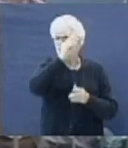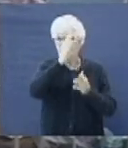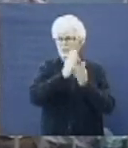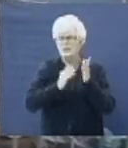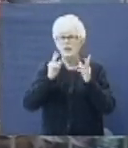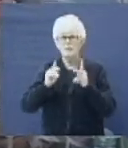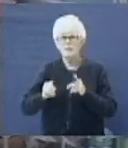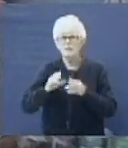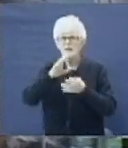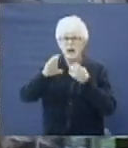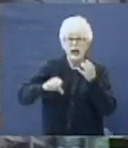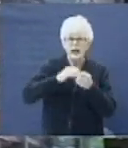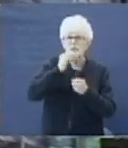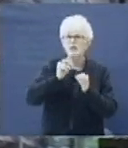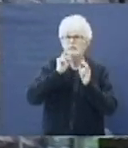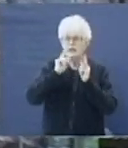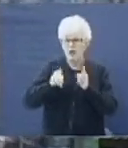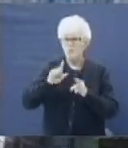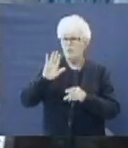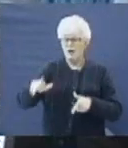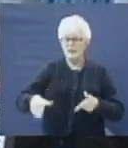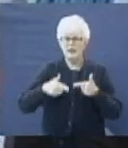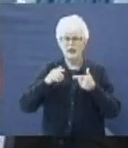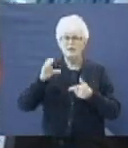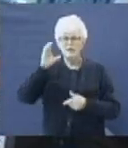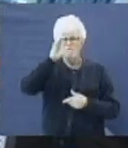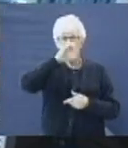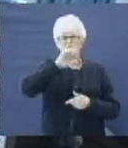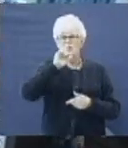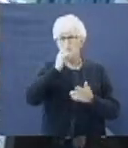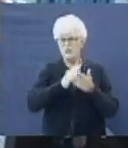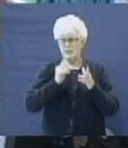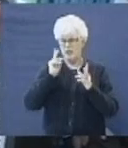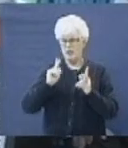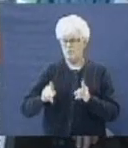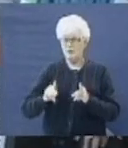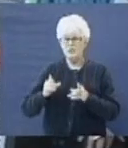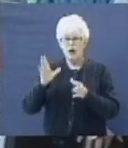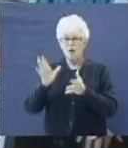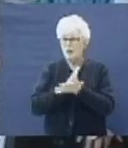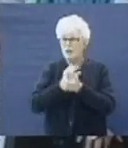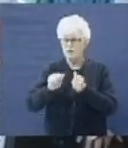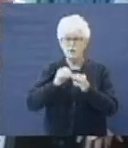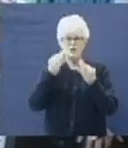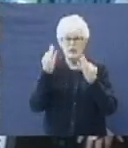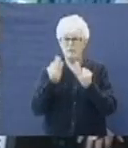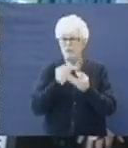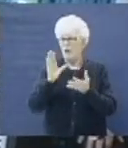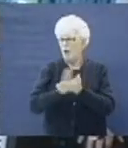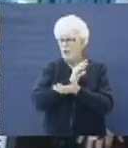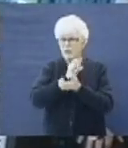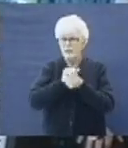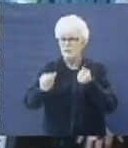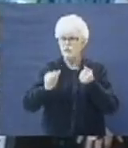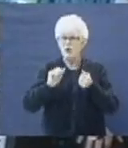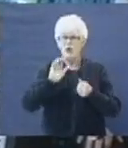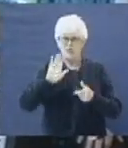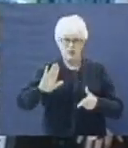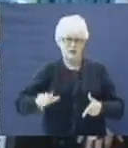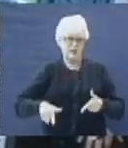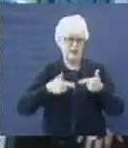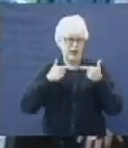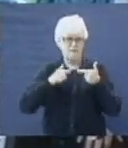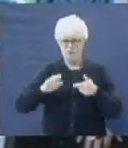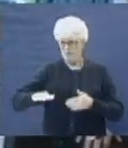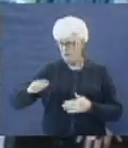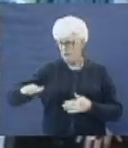I can mess up their life. I've been looking for somebody. I want to destroy their family. I want to destroy the life of